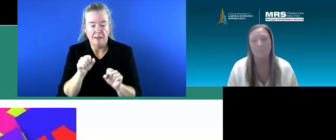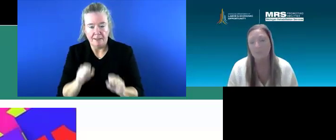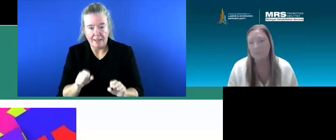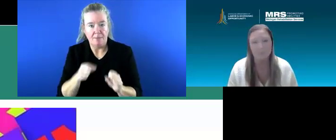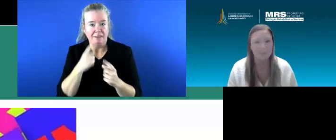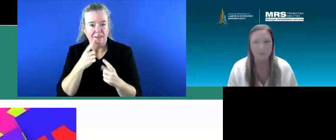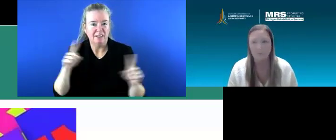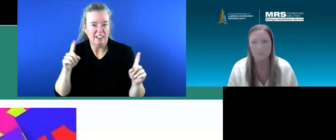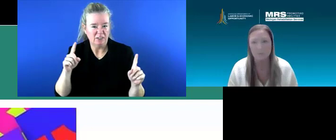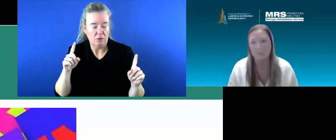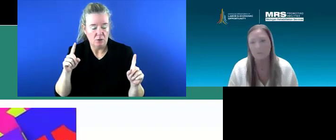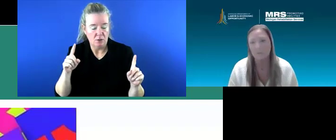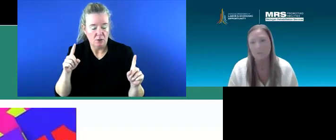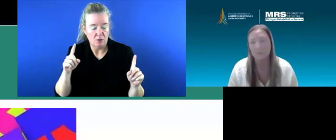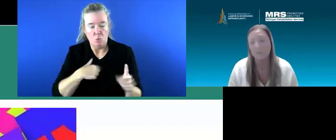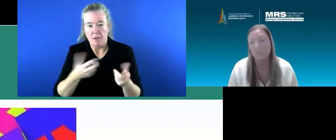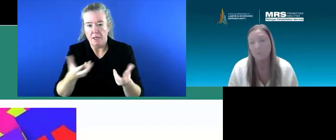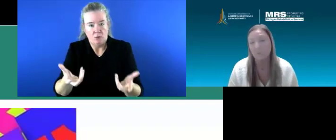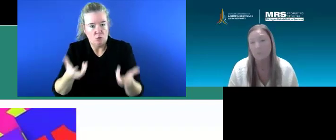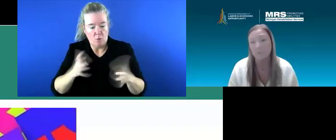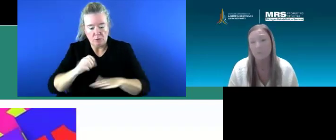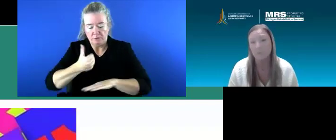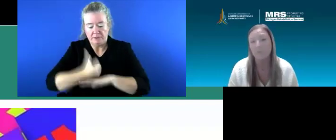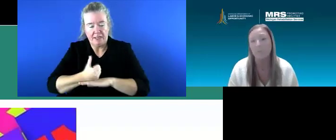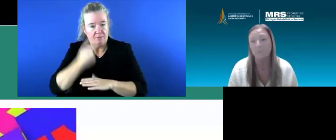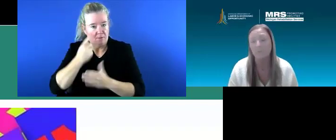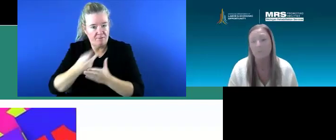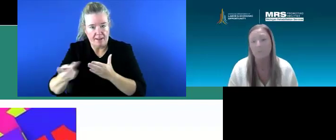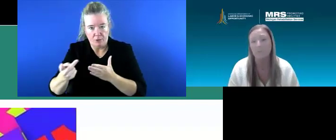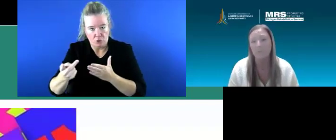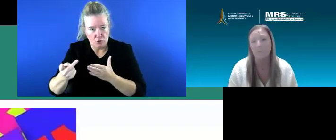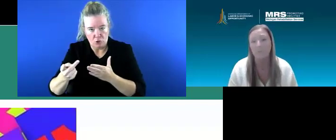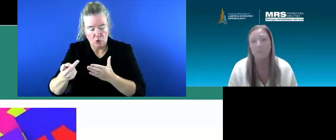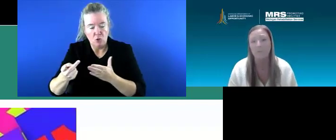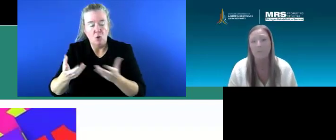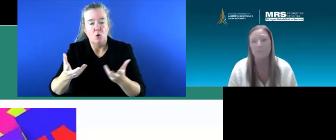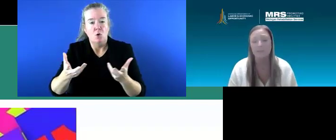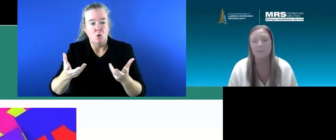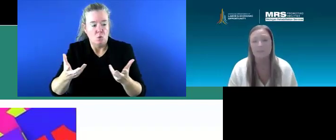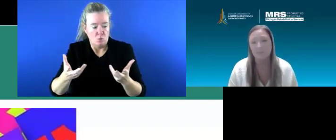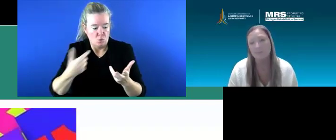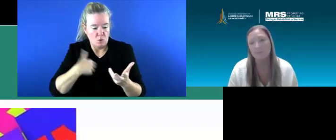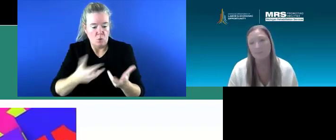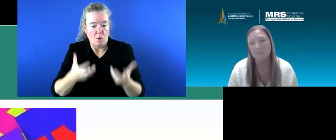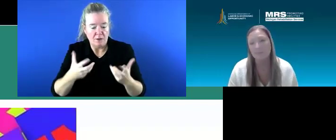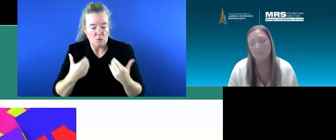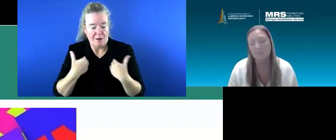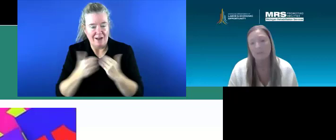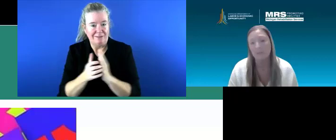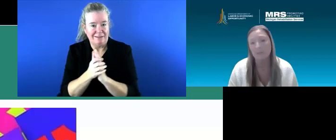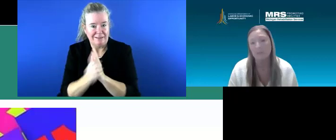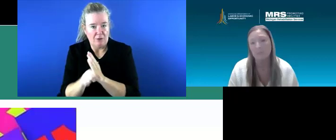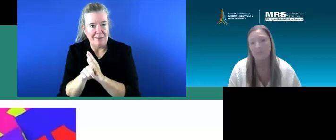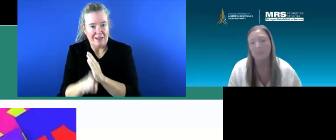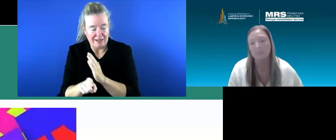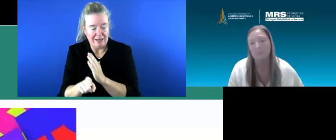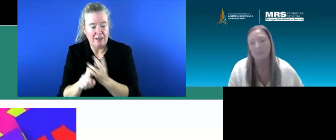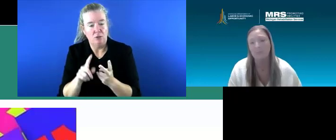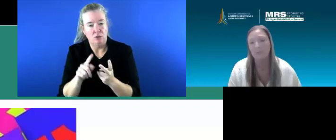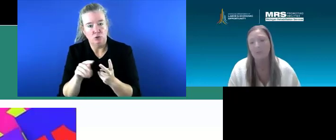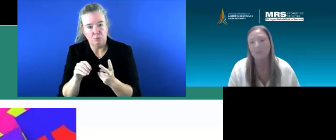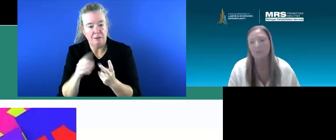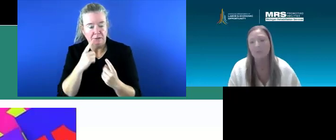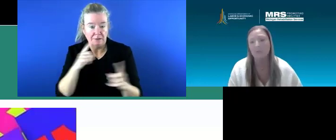successful because we don't want to set up for failure. We want them, you know, to, to get the skills that they need and to be